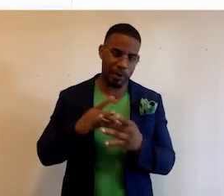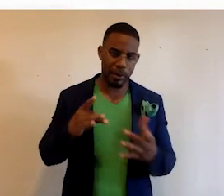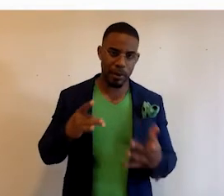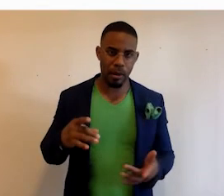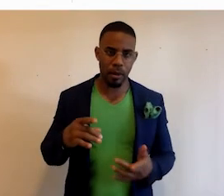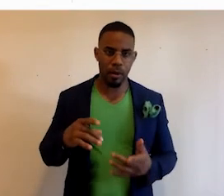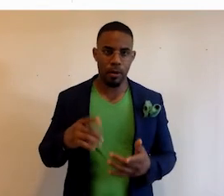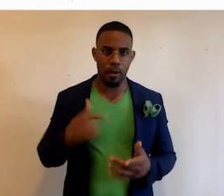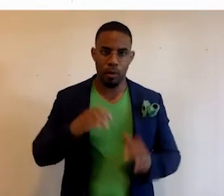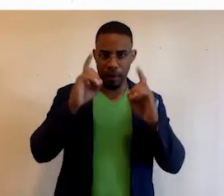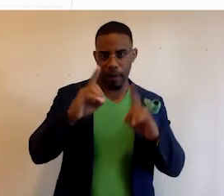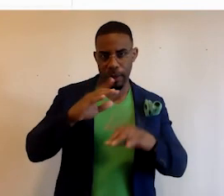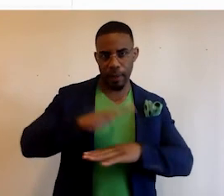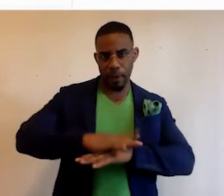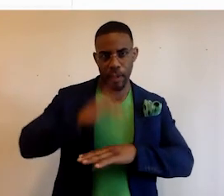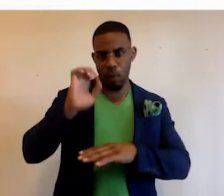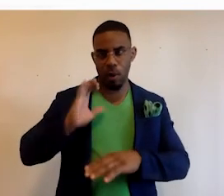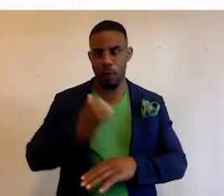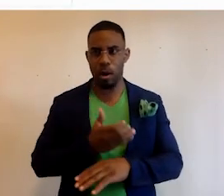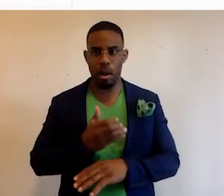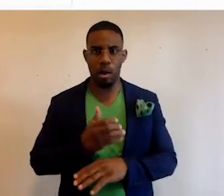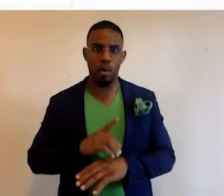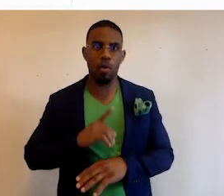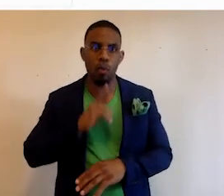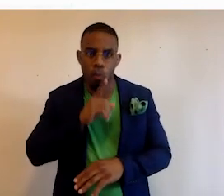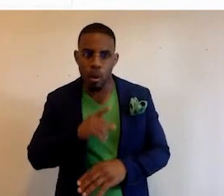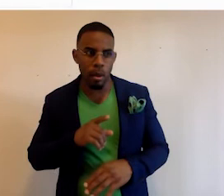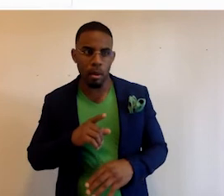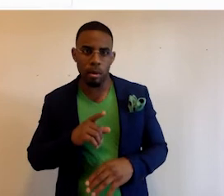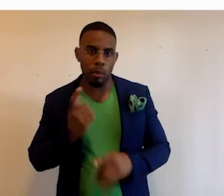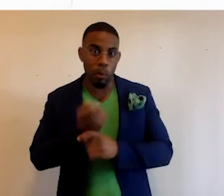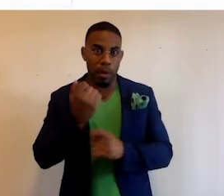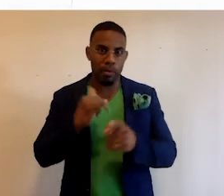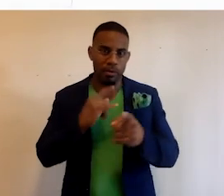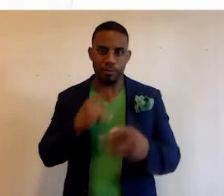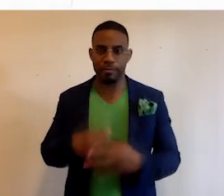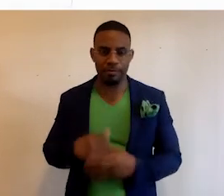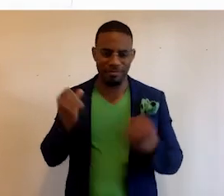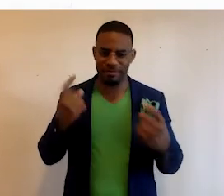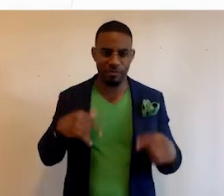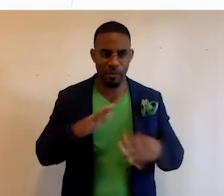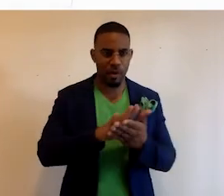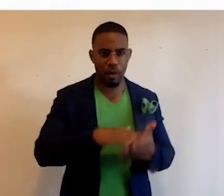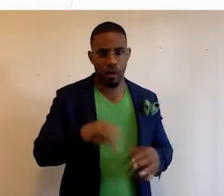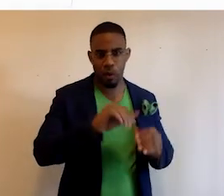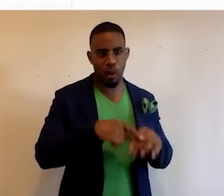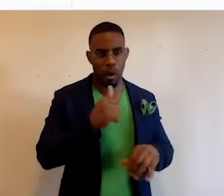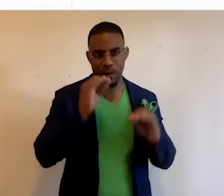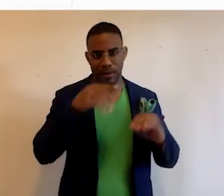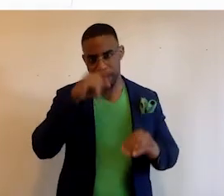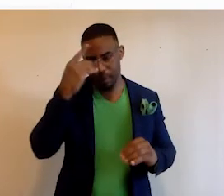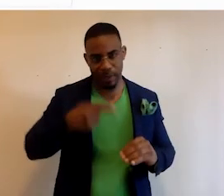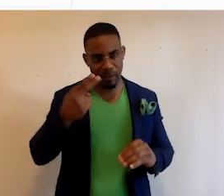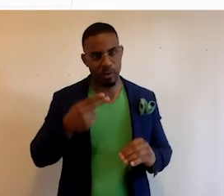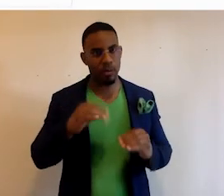the educational platform is one of our real winners here because so many schools are no longer teaching black history